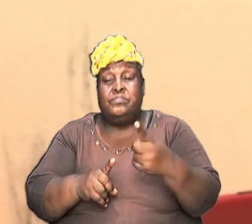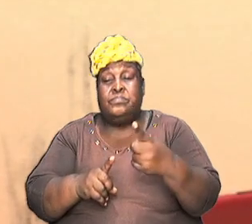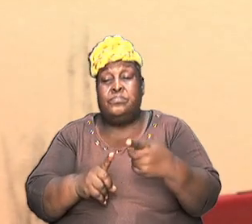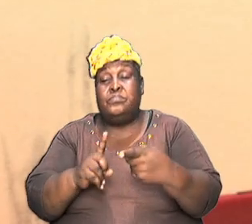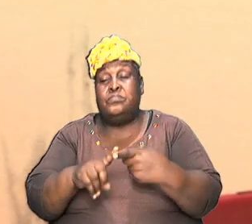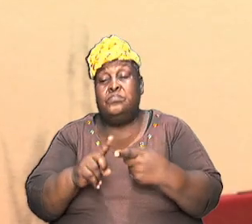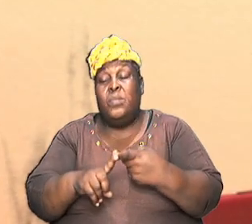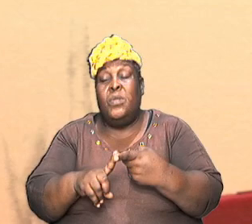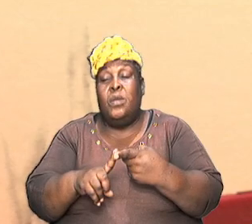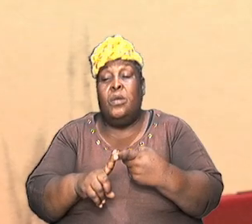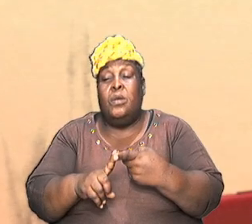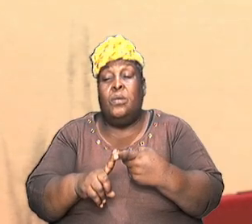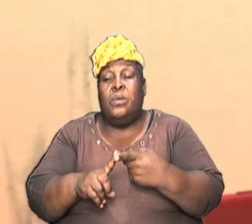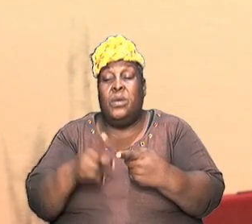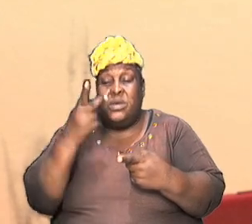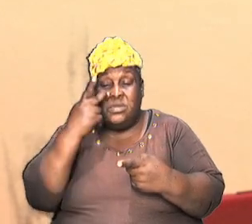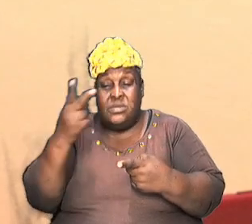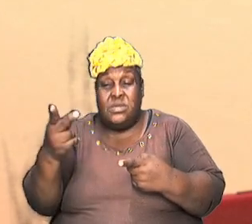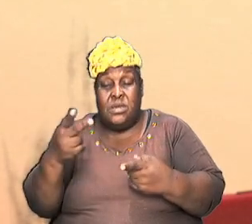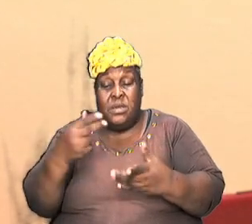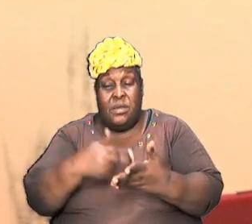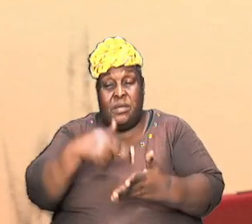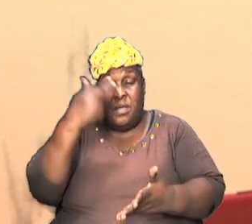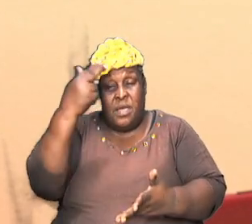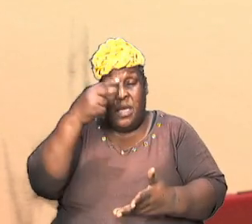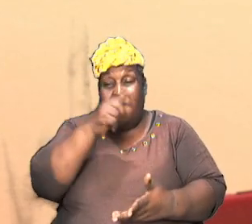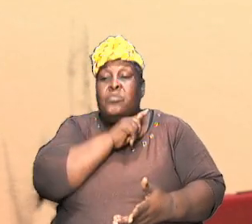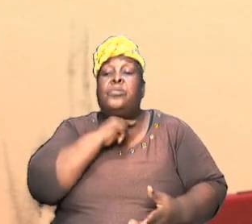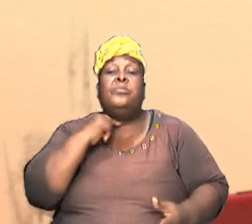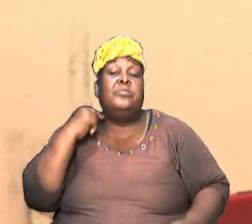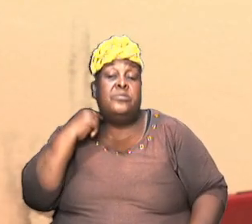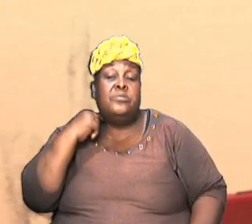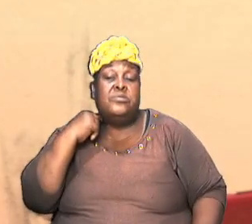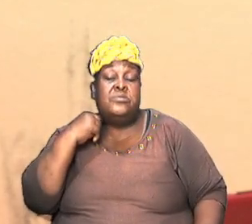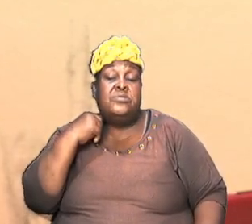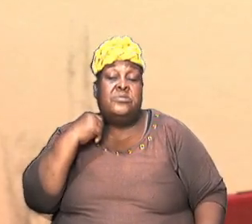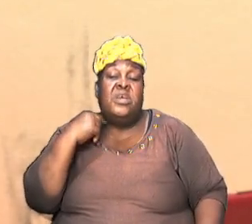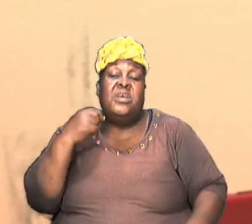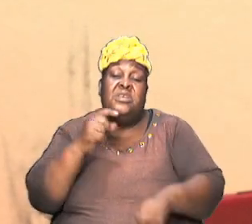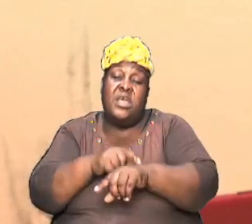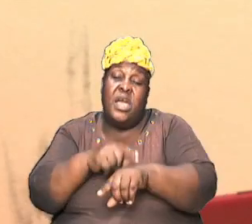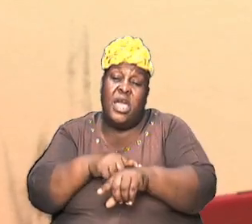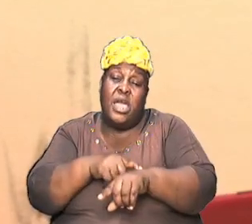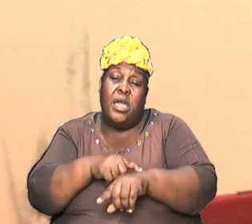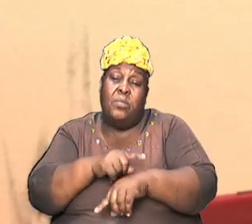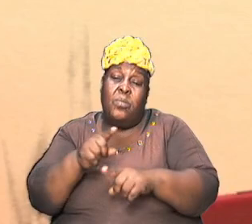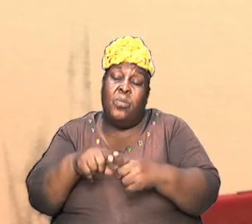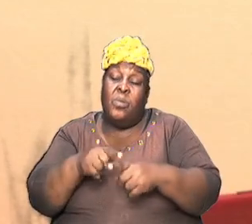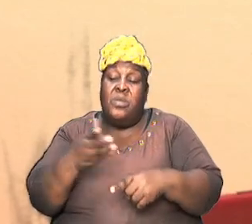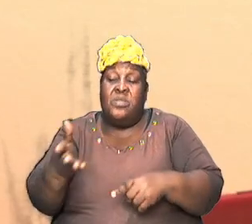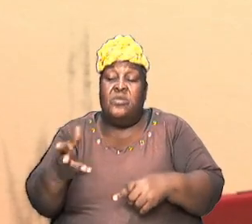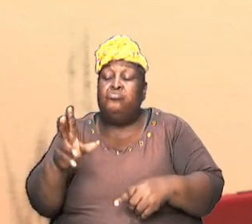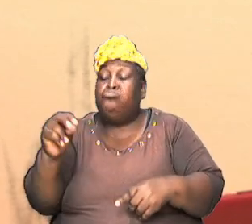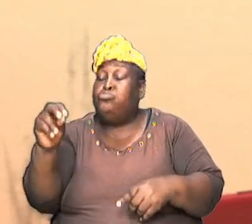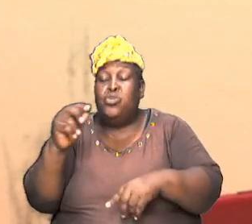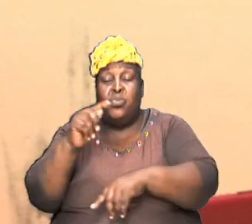we're seeing a high priest at a time when there was no tabernacle established